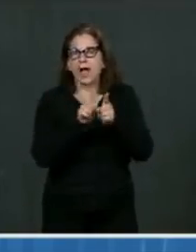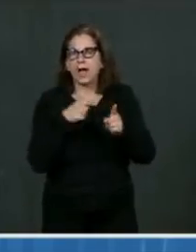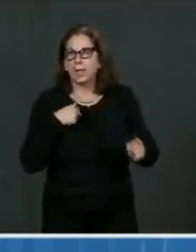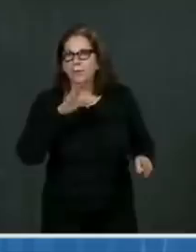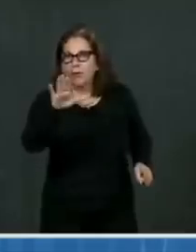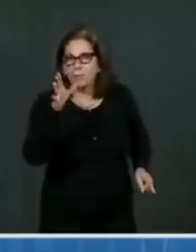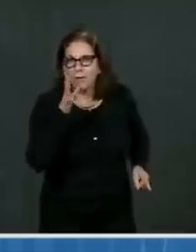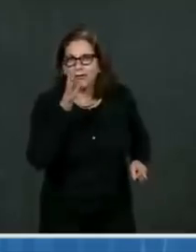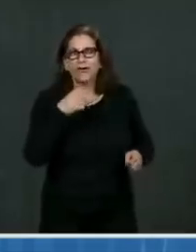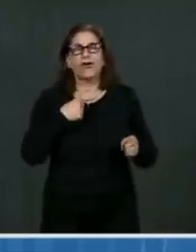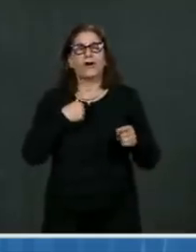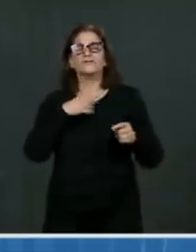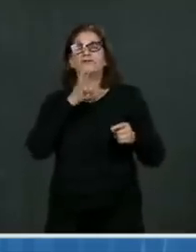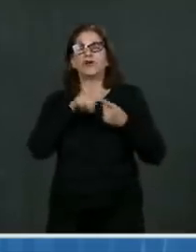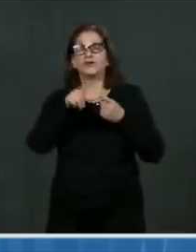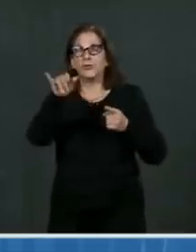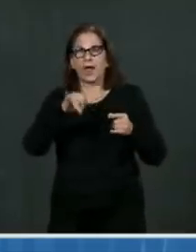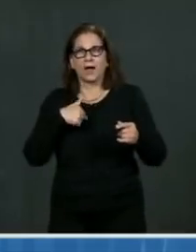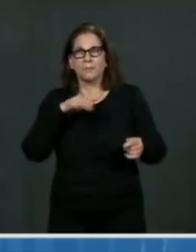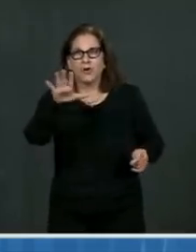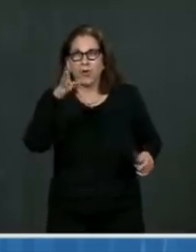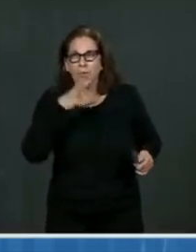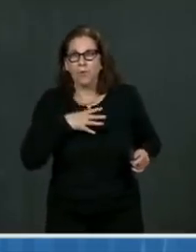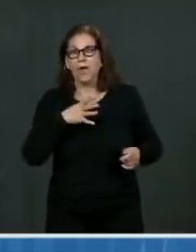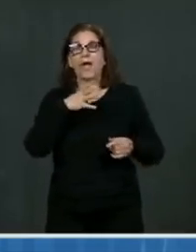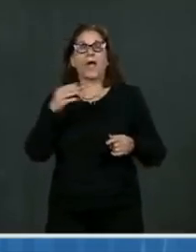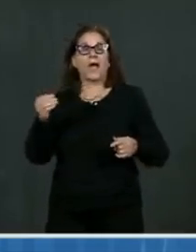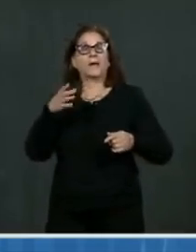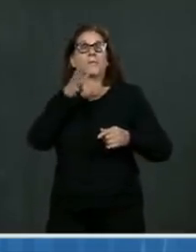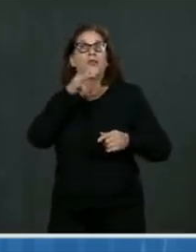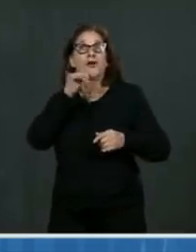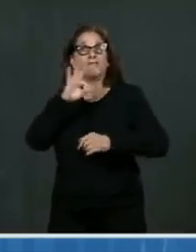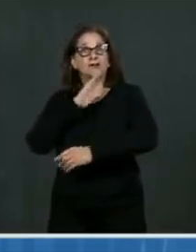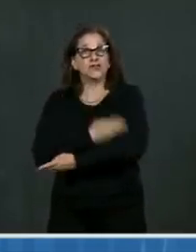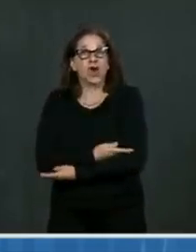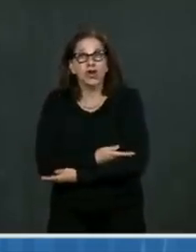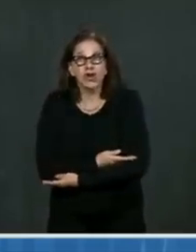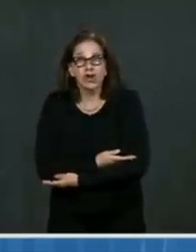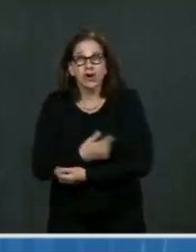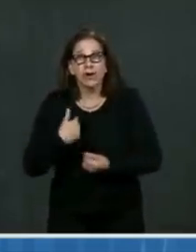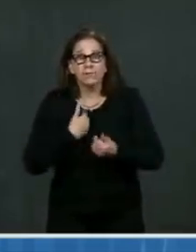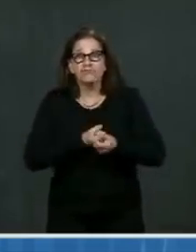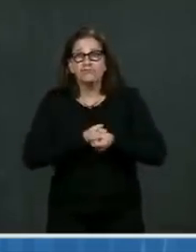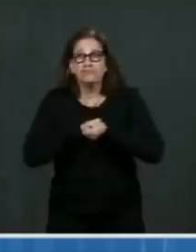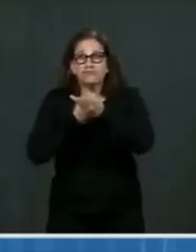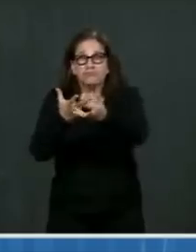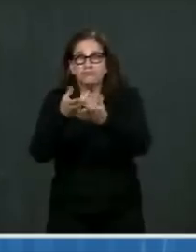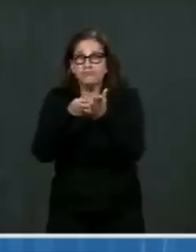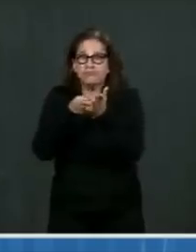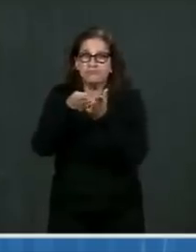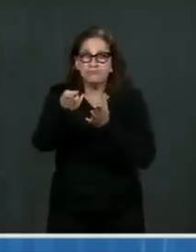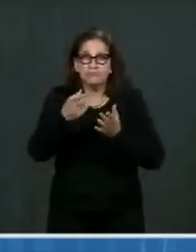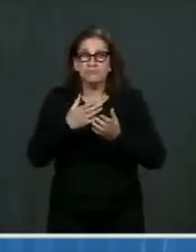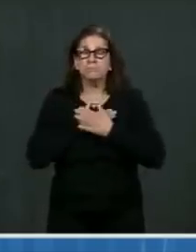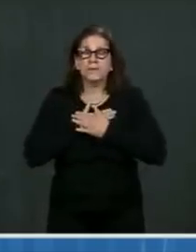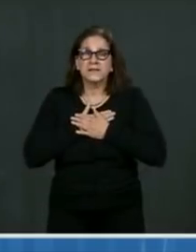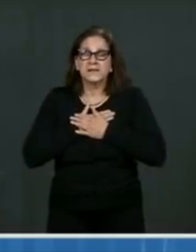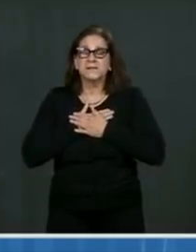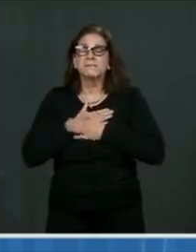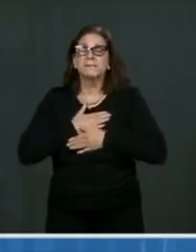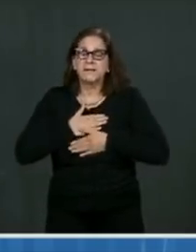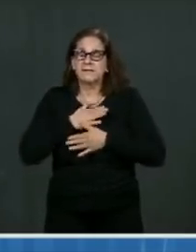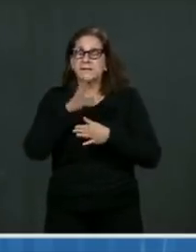I so badly want to be done. I know you all so badly want to be done. We are just almost there, but not quite yet.